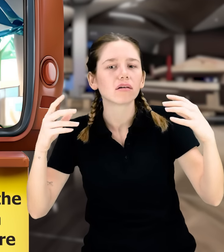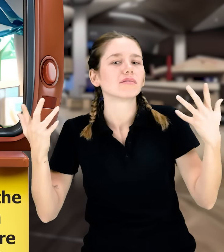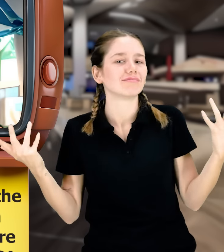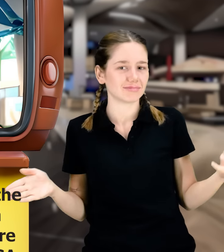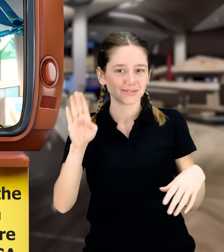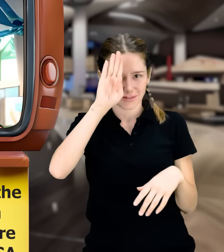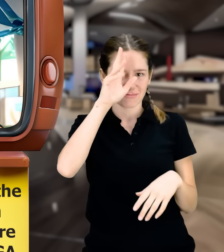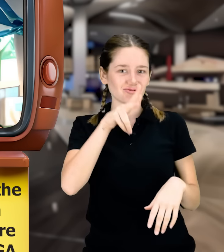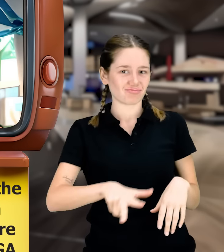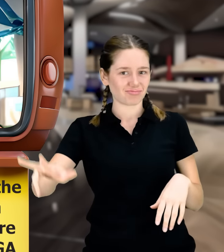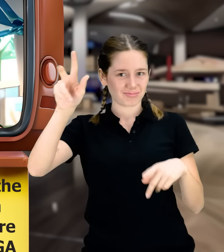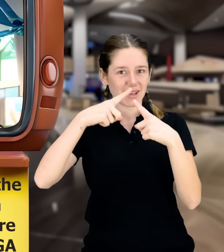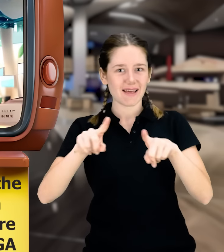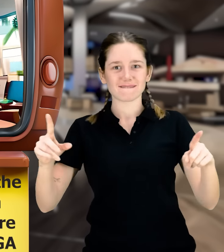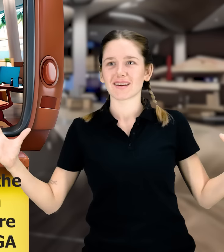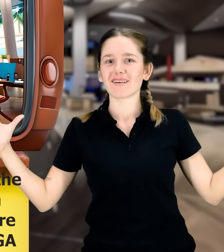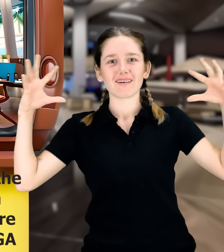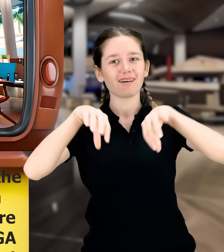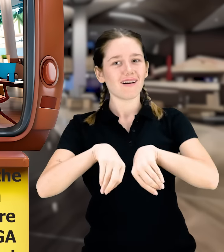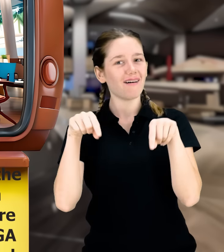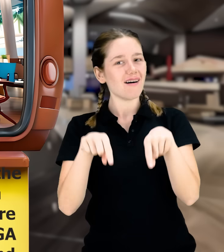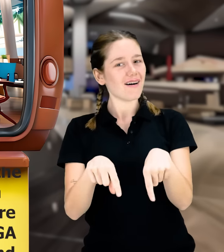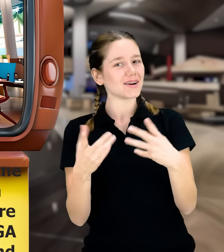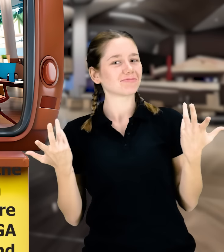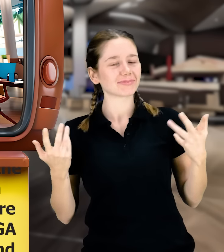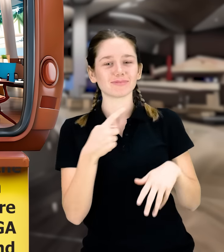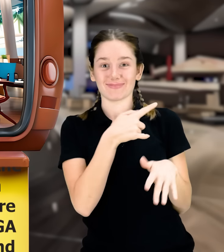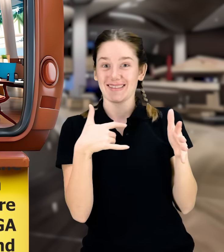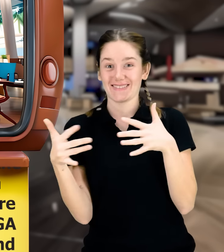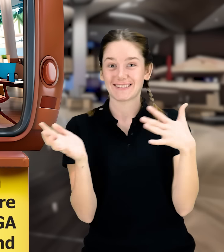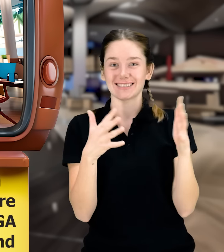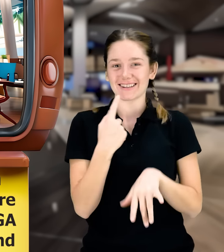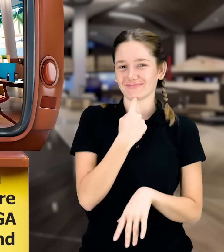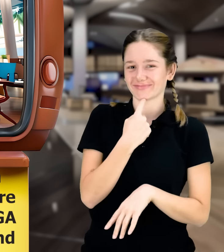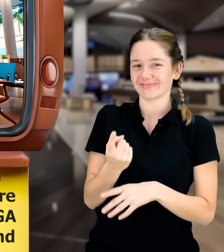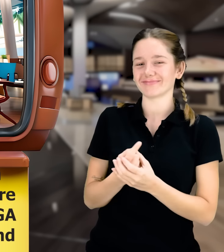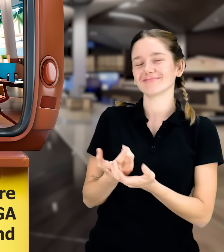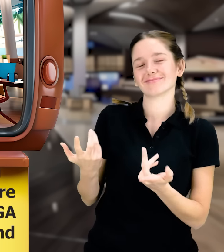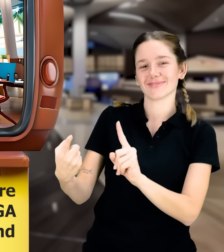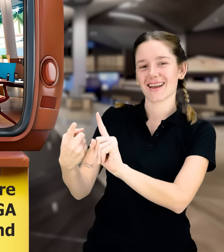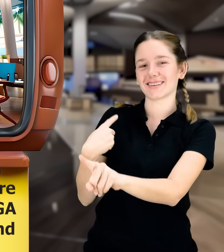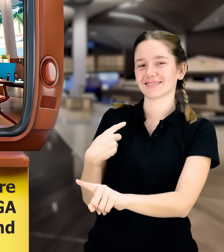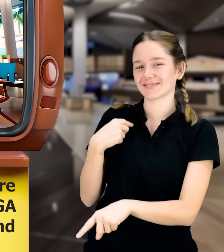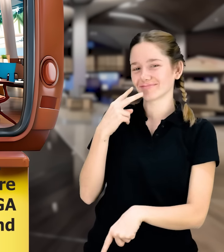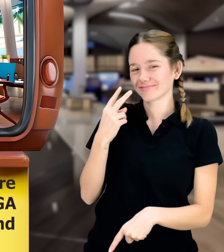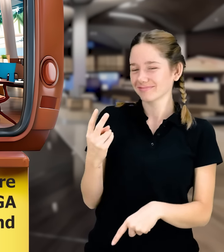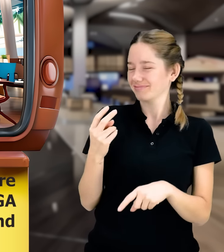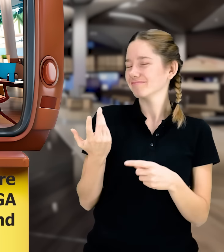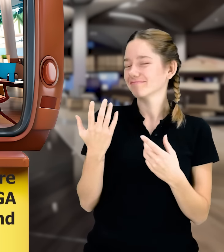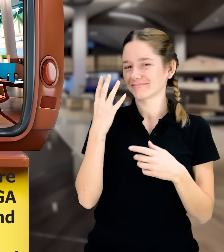from different nations, where dreams take flight. This place is Iger, Istanbul Airport.